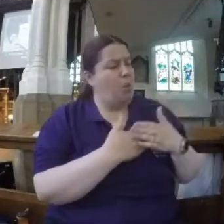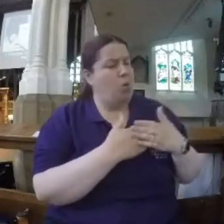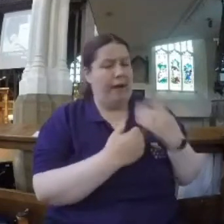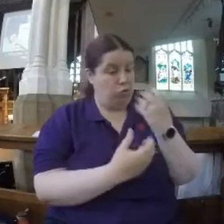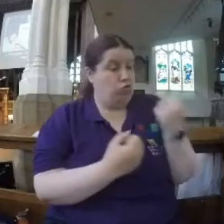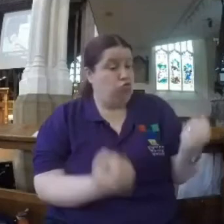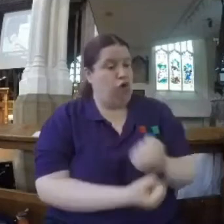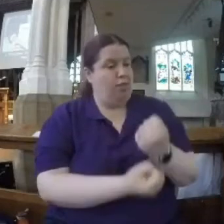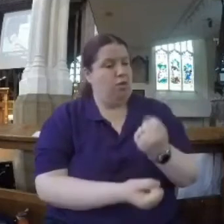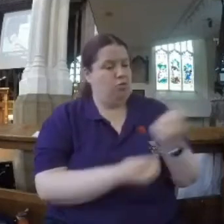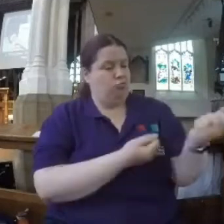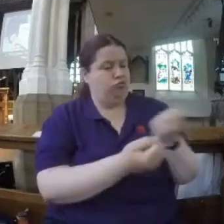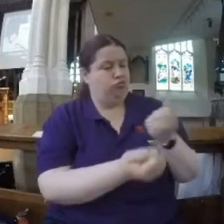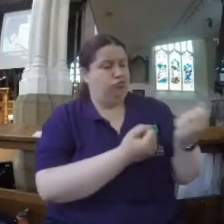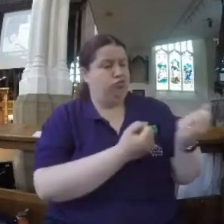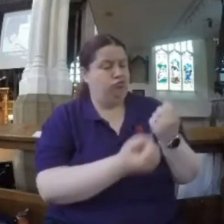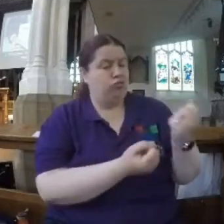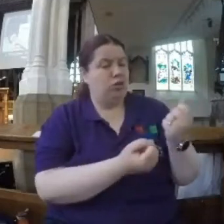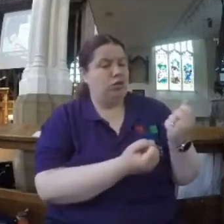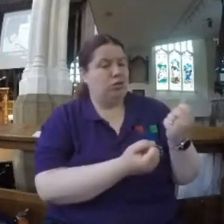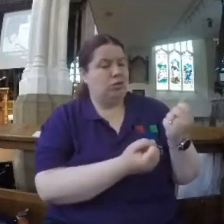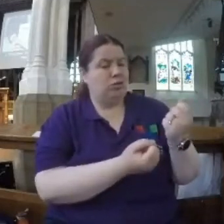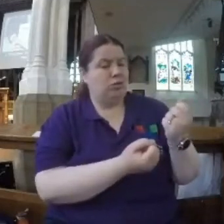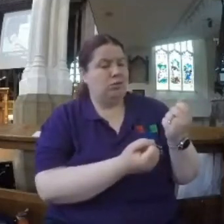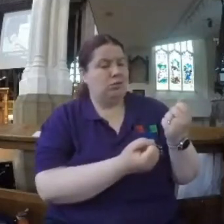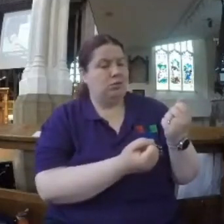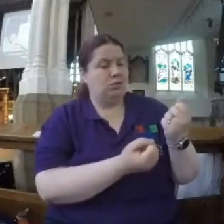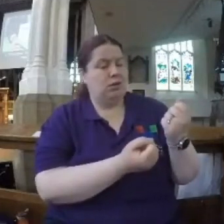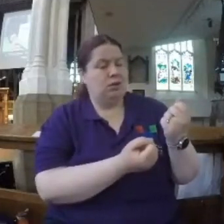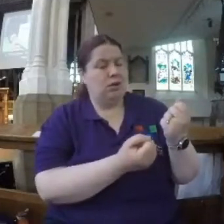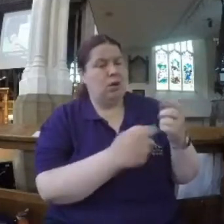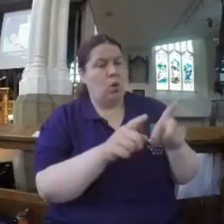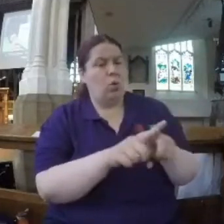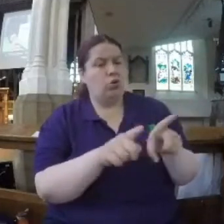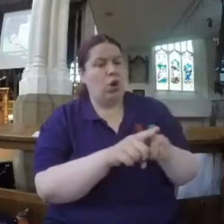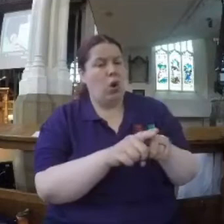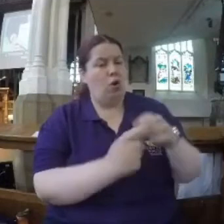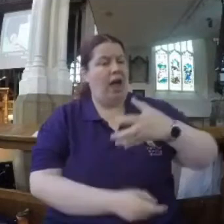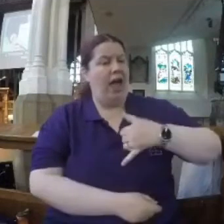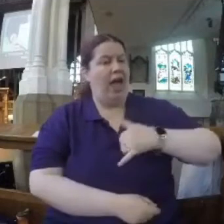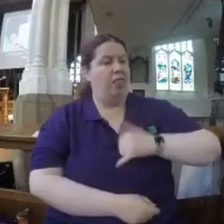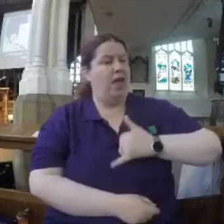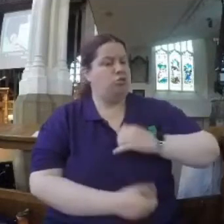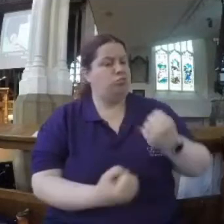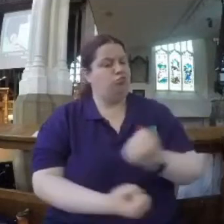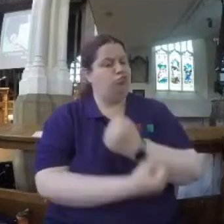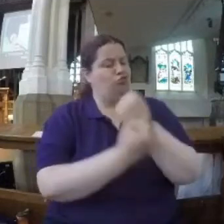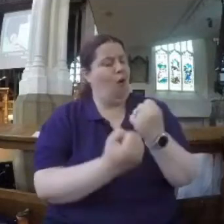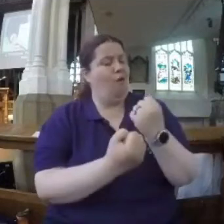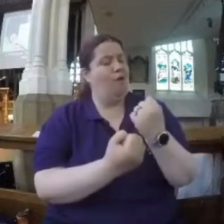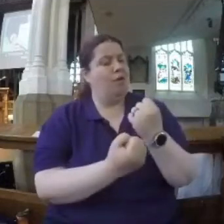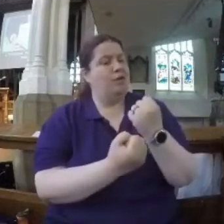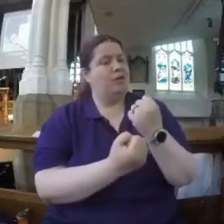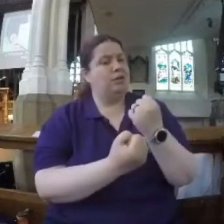Because this idea of the word meek in the Greek culture also has a strong ethical element. One of the